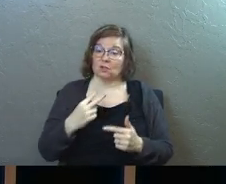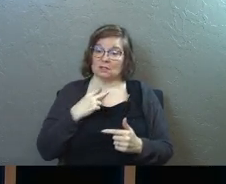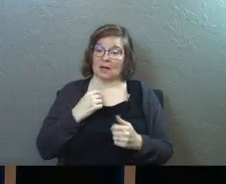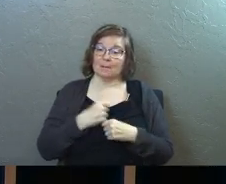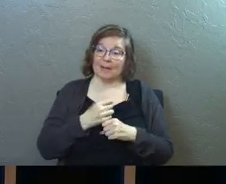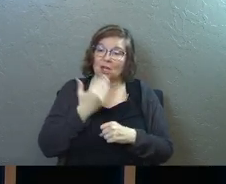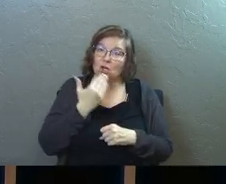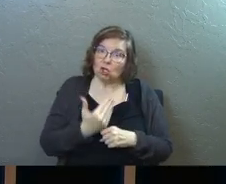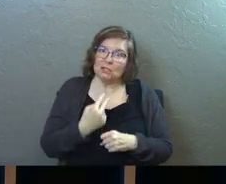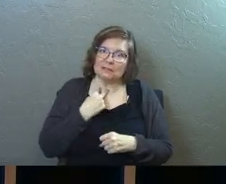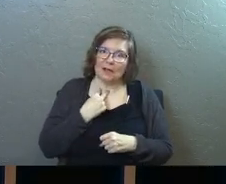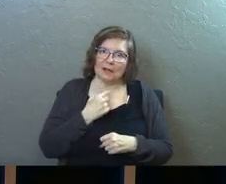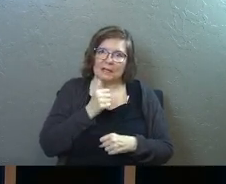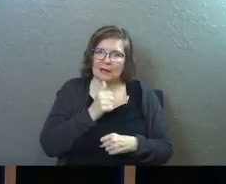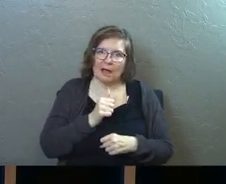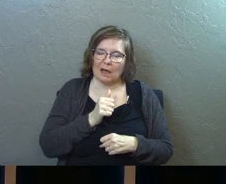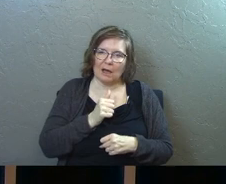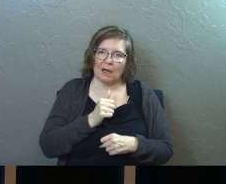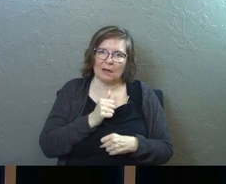be stuck make it a good stuck